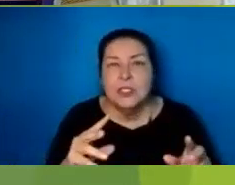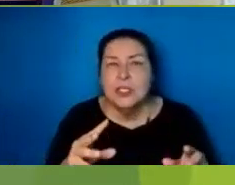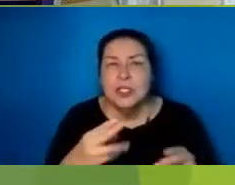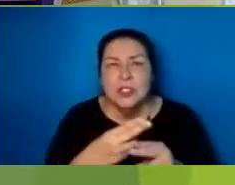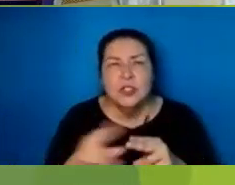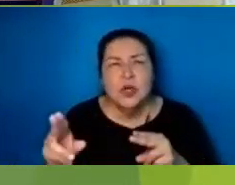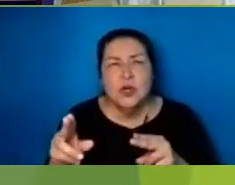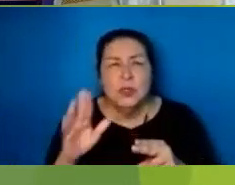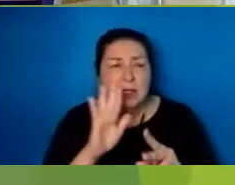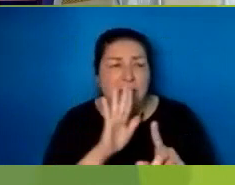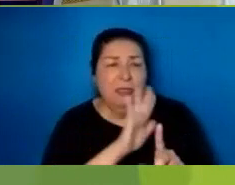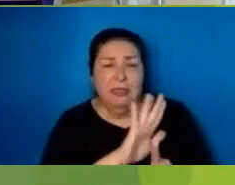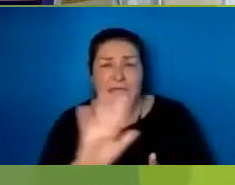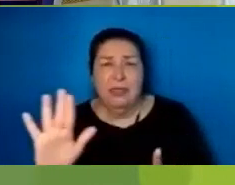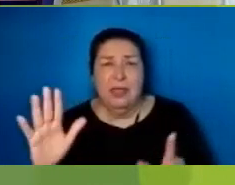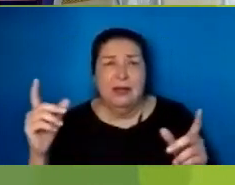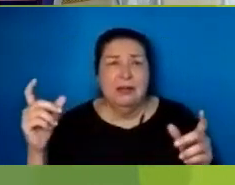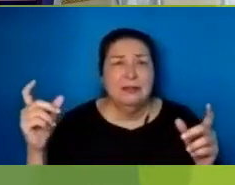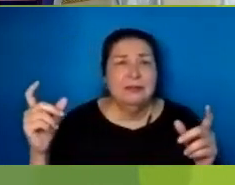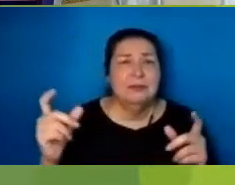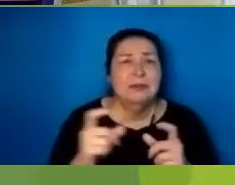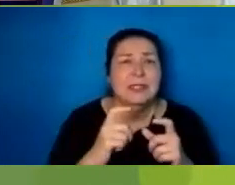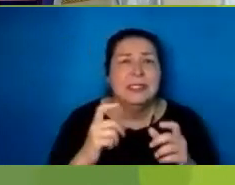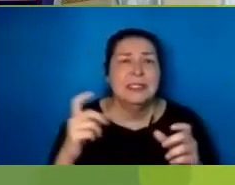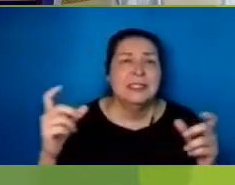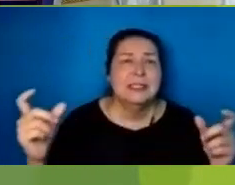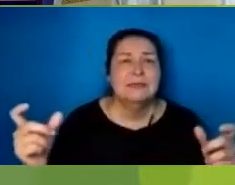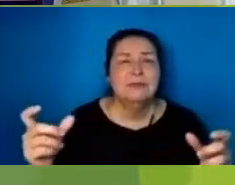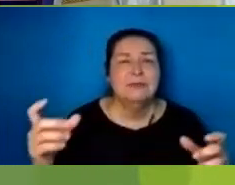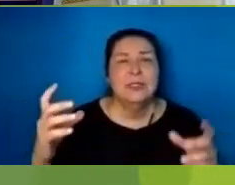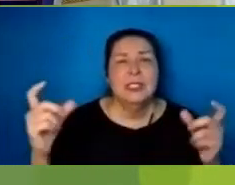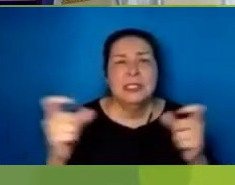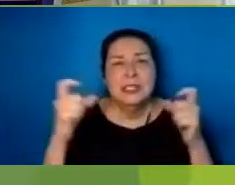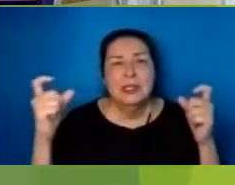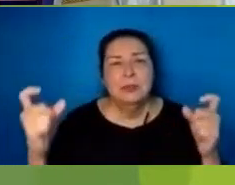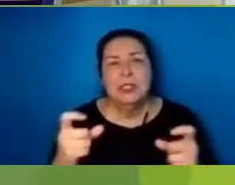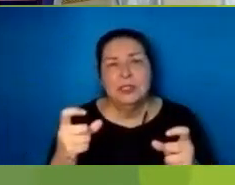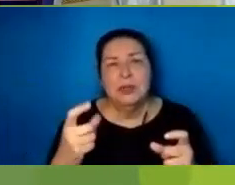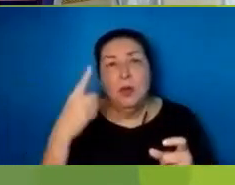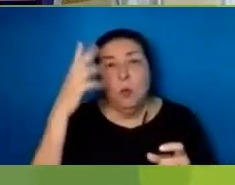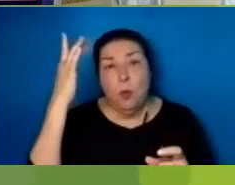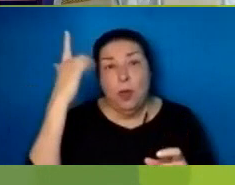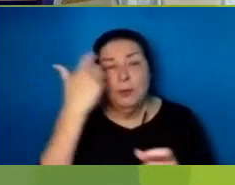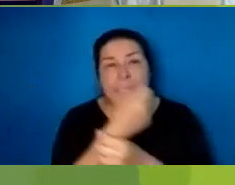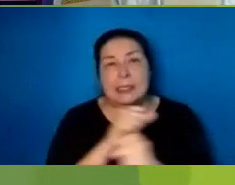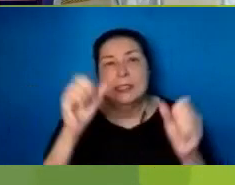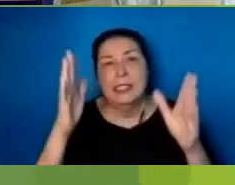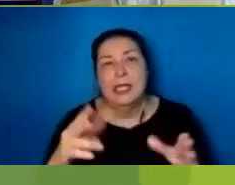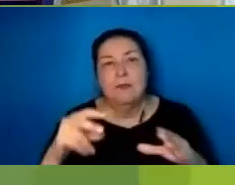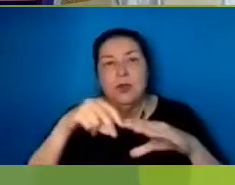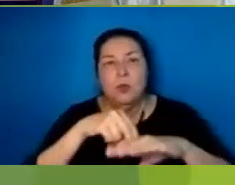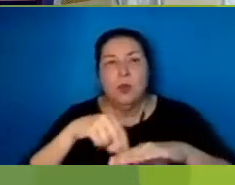the Savior arose. And death, hell, and Satan,